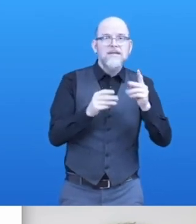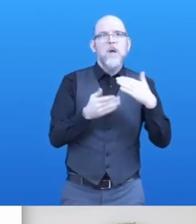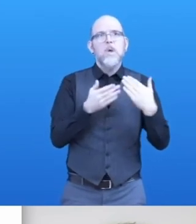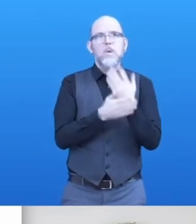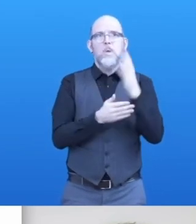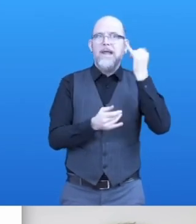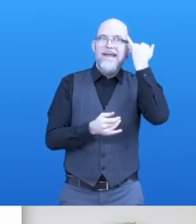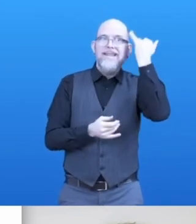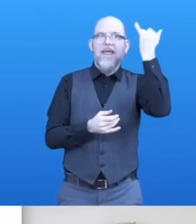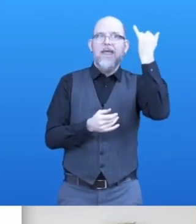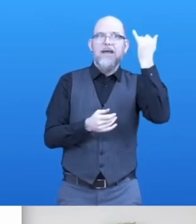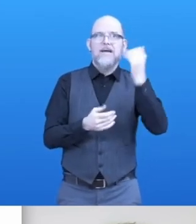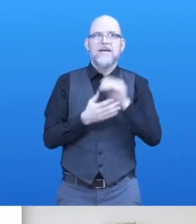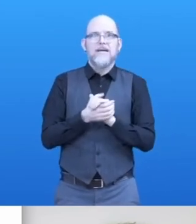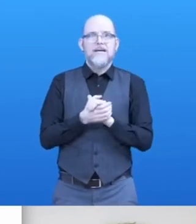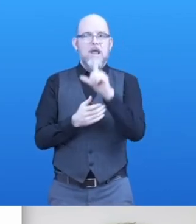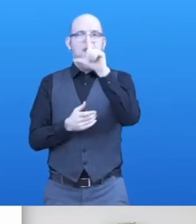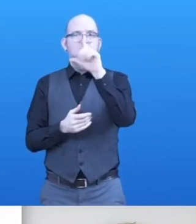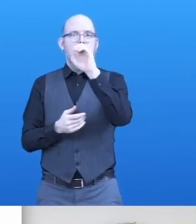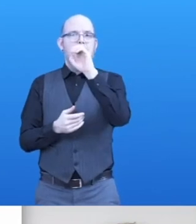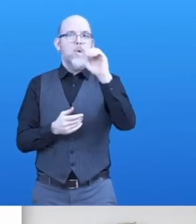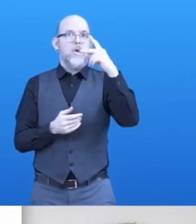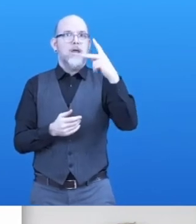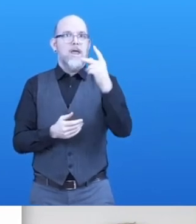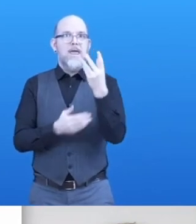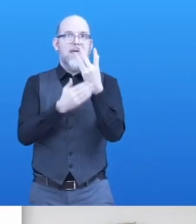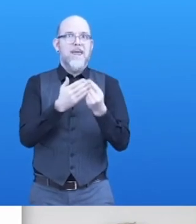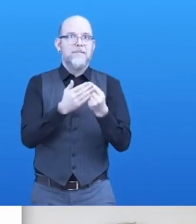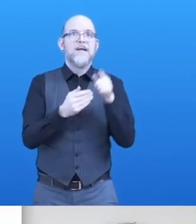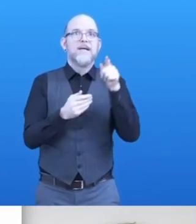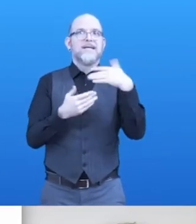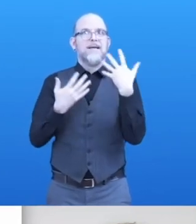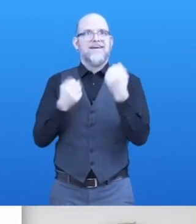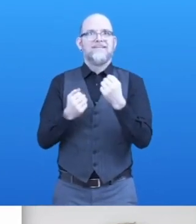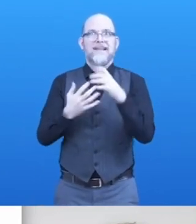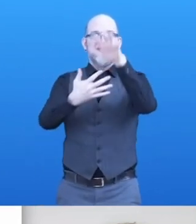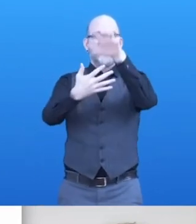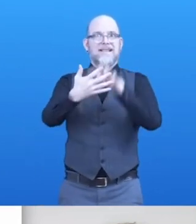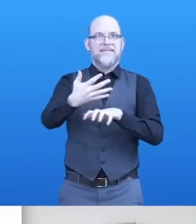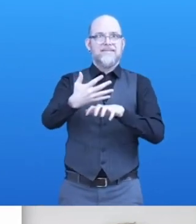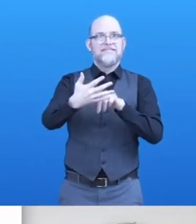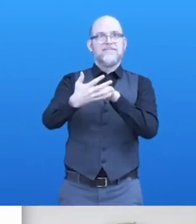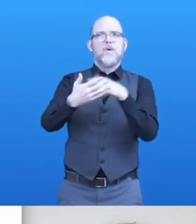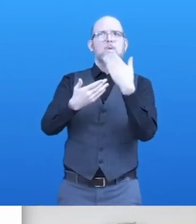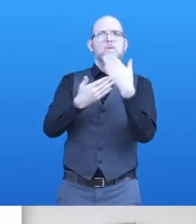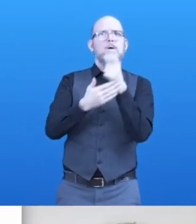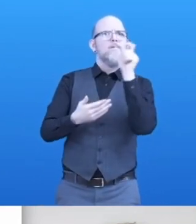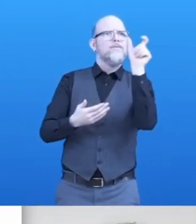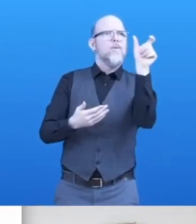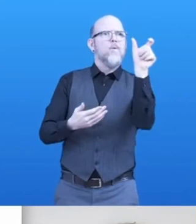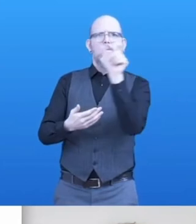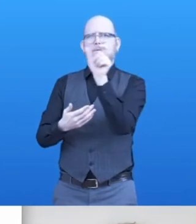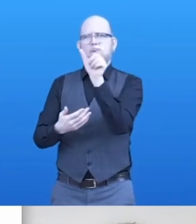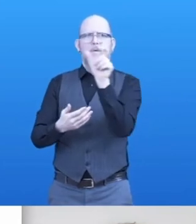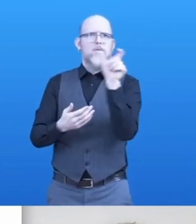app, we can make large amounts of text more accessible to the deaf. It works as a tooltip where complex terms are explained